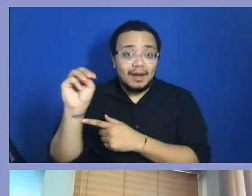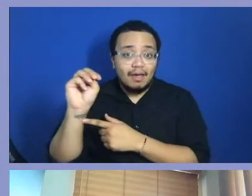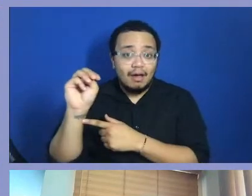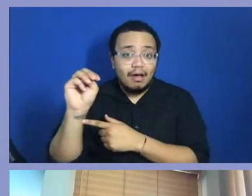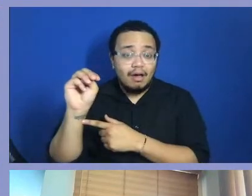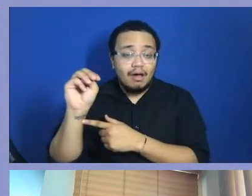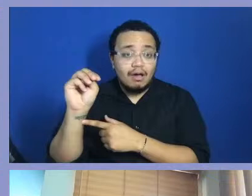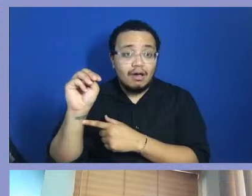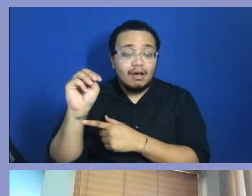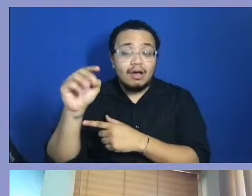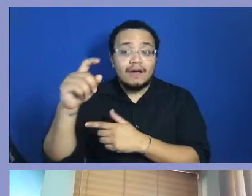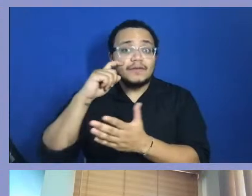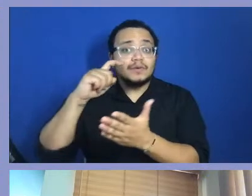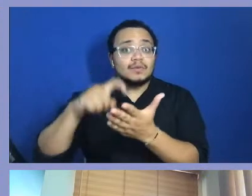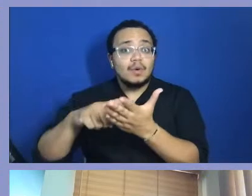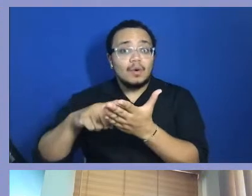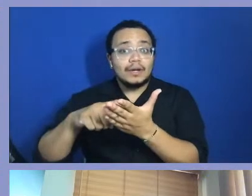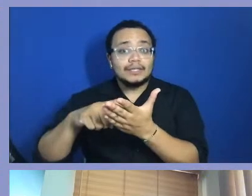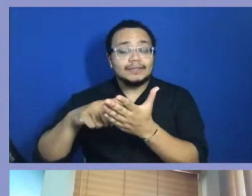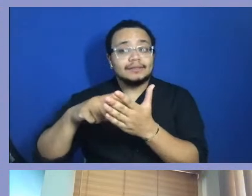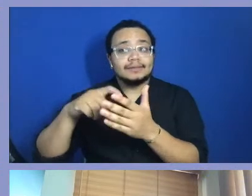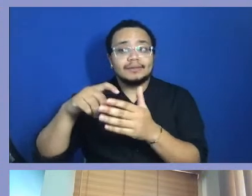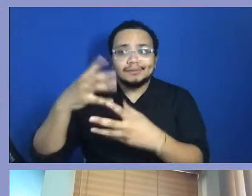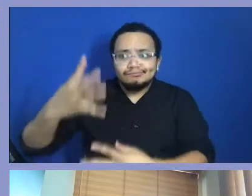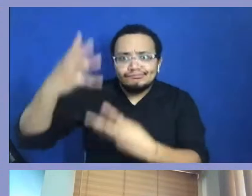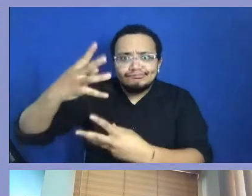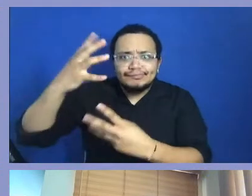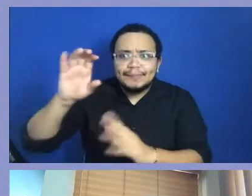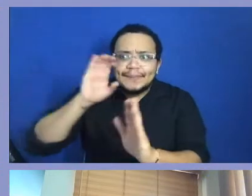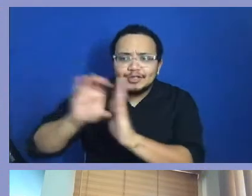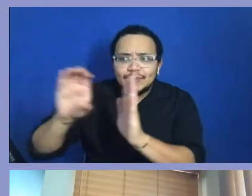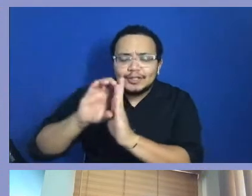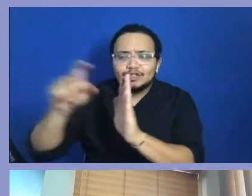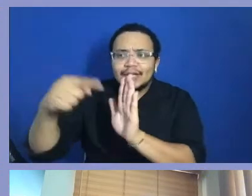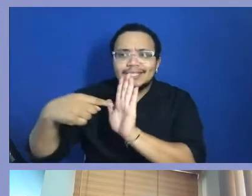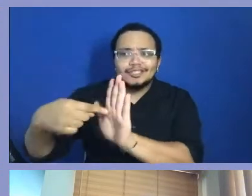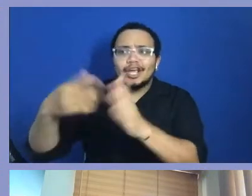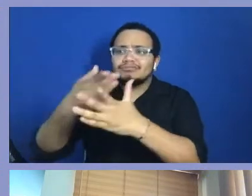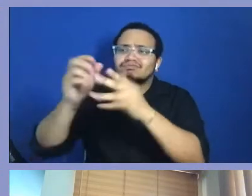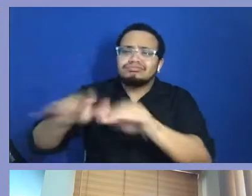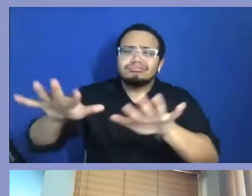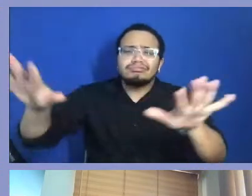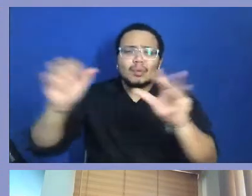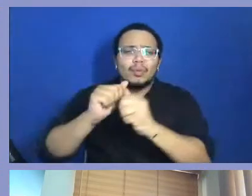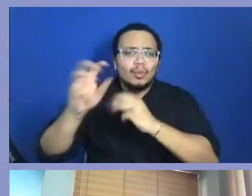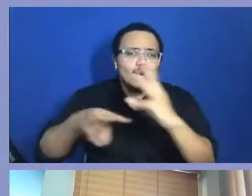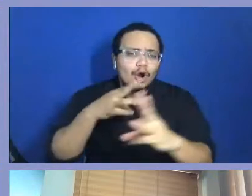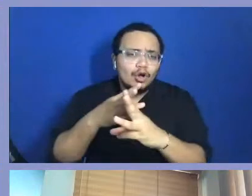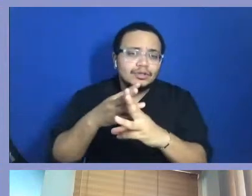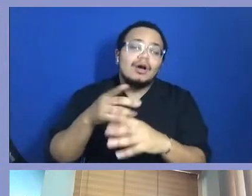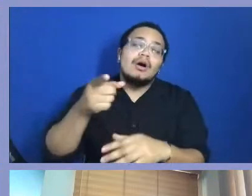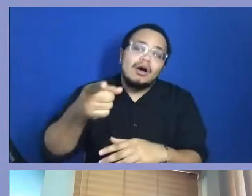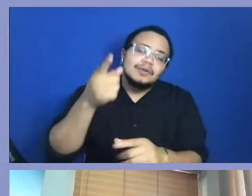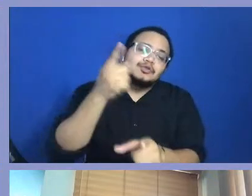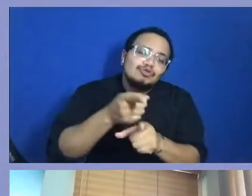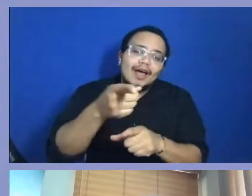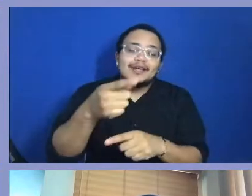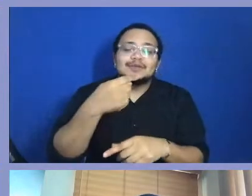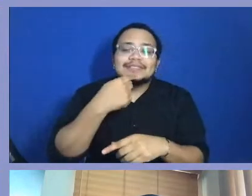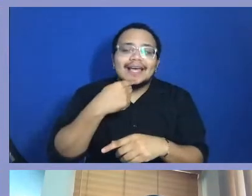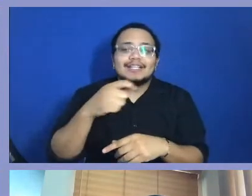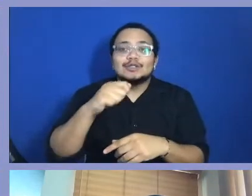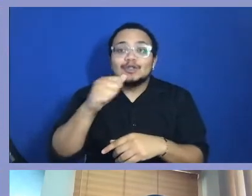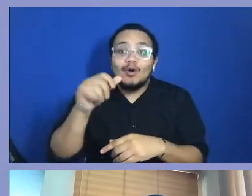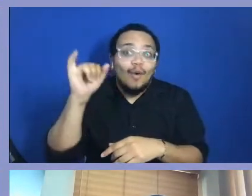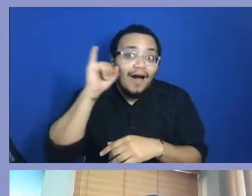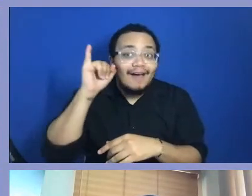portray photos and carry it? Like, you know, you mentioned I wanted to carry the iPhone everywhere, but that's typically a good way for people to